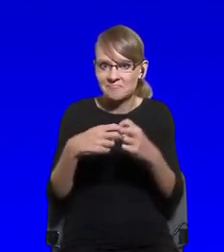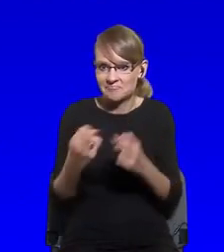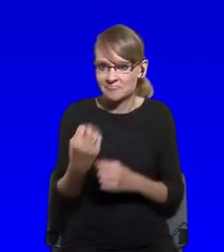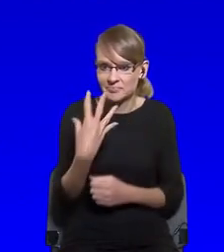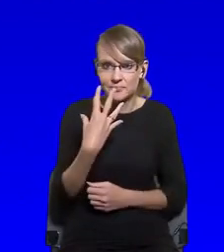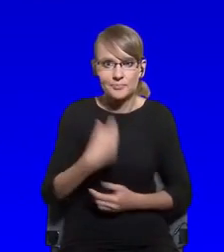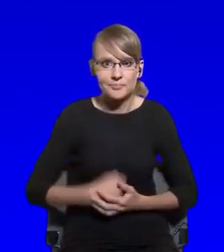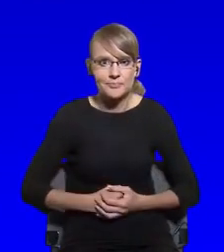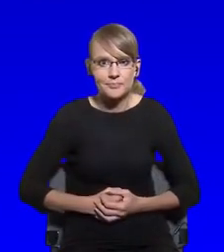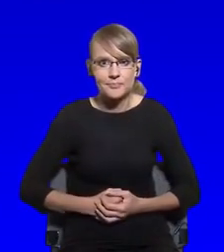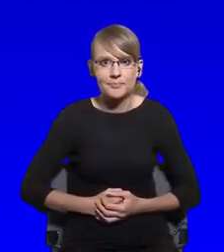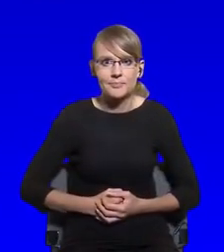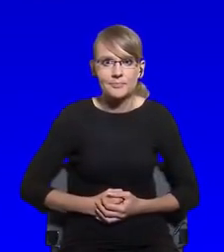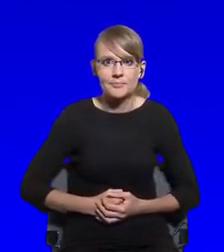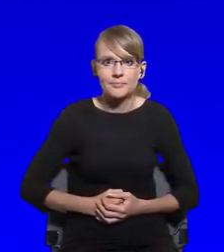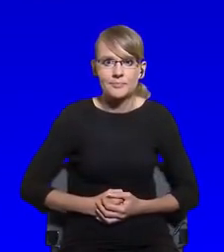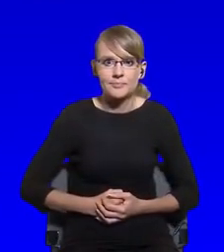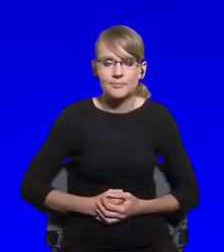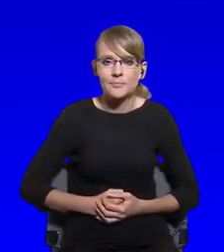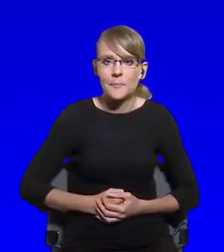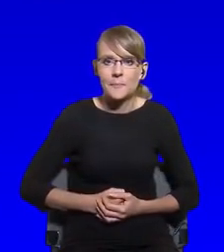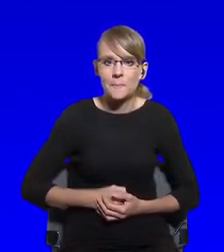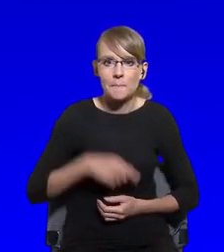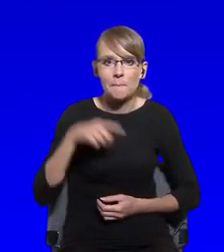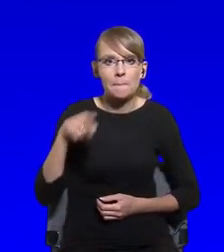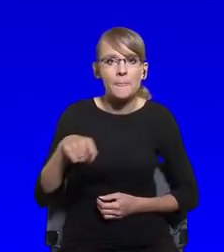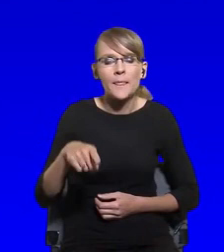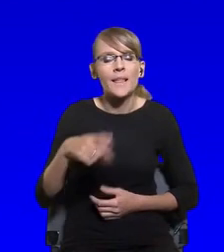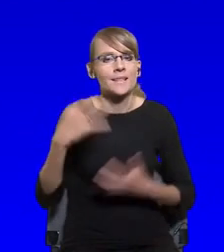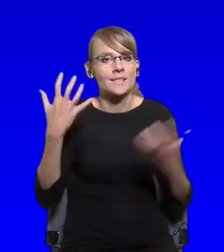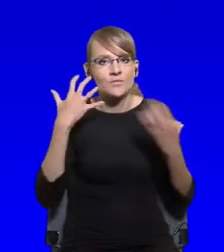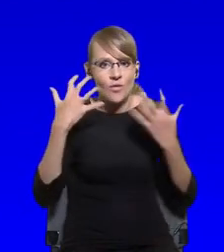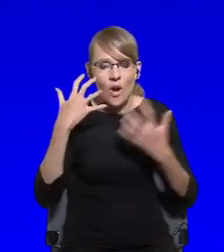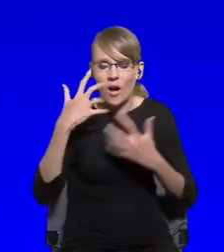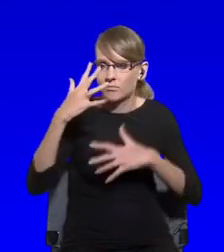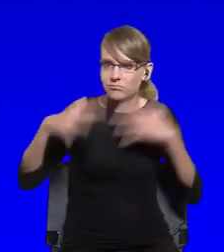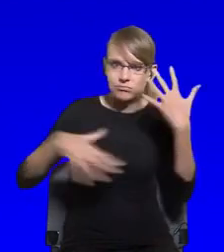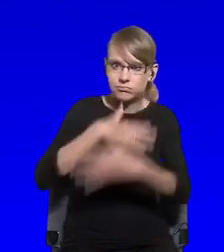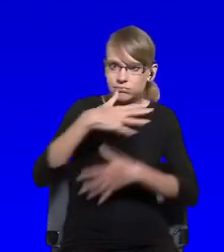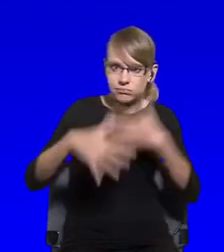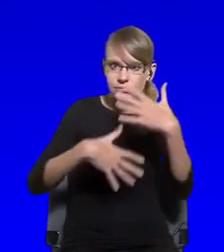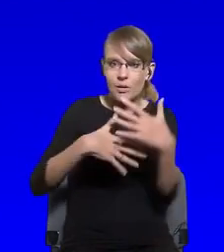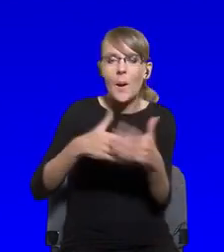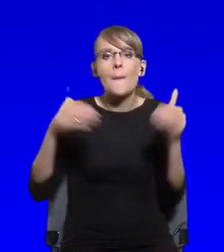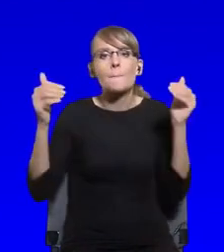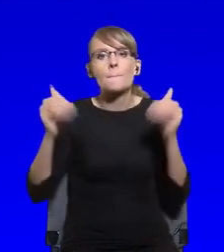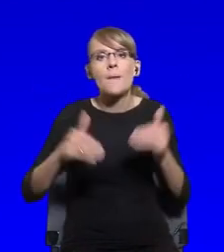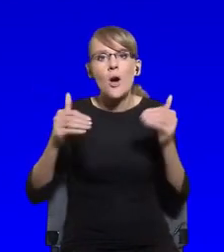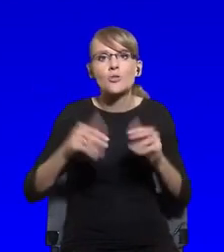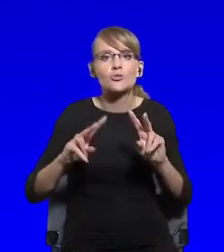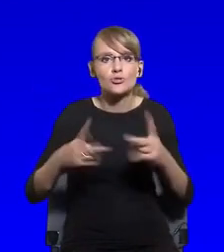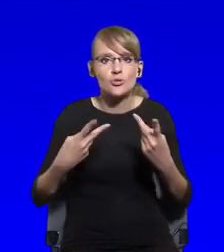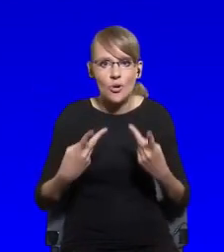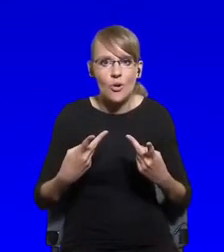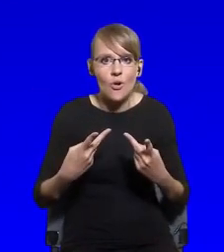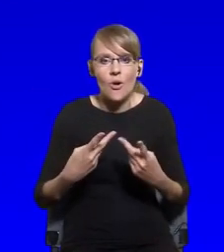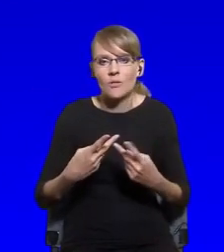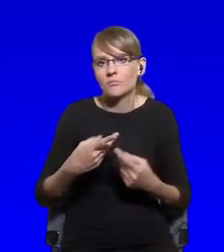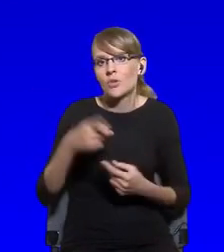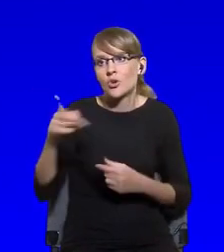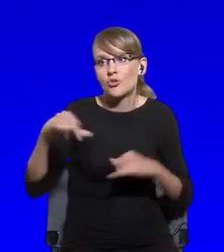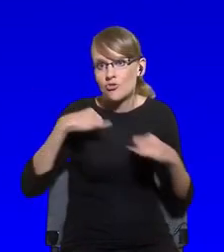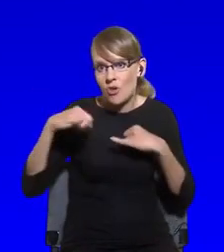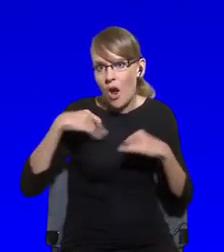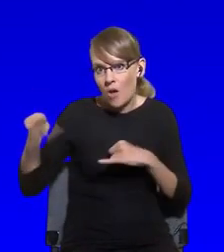This information comes from within the governments, but it comes from without as well. And if you're looking at what was